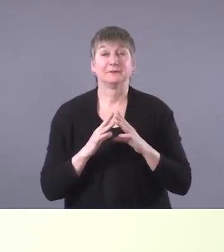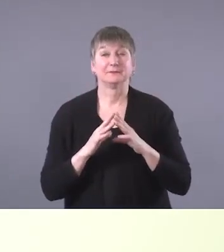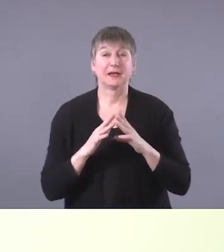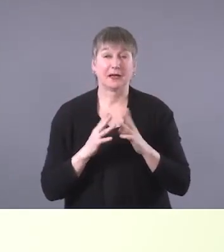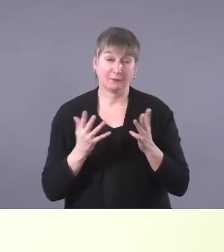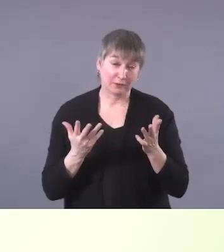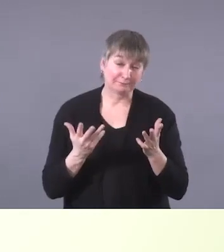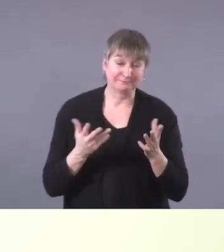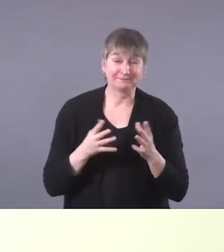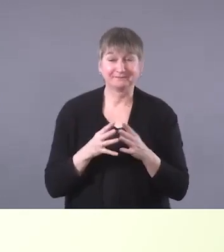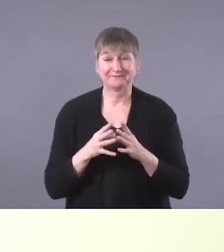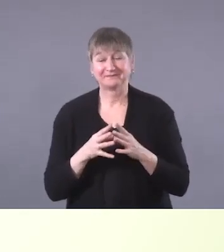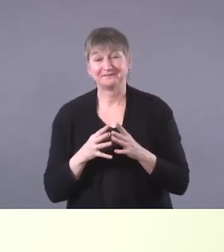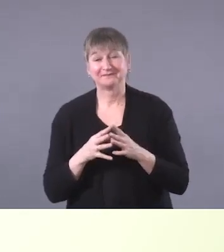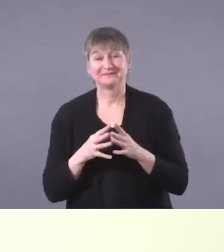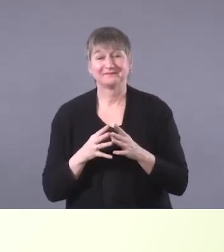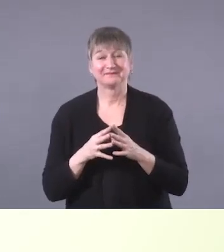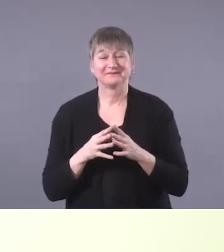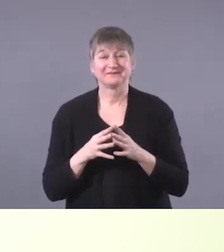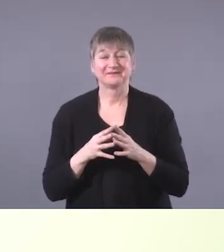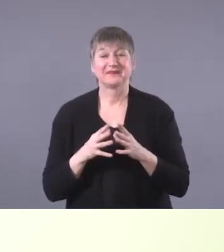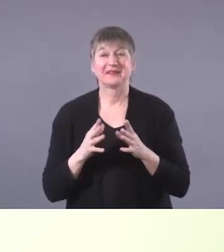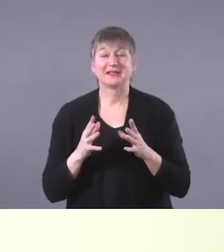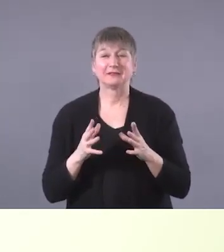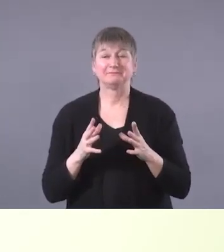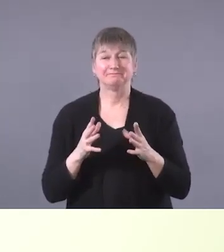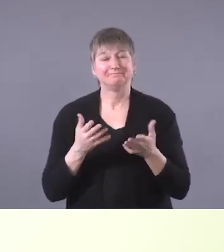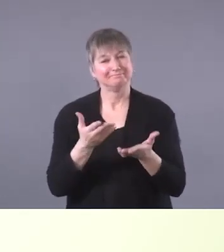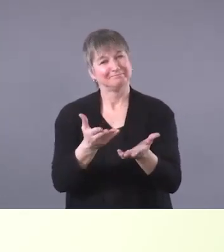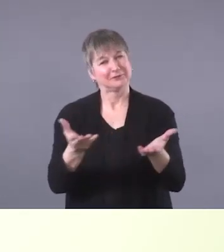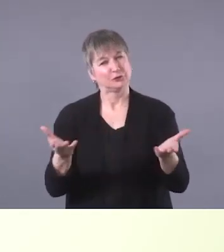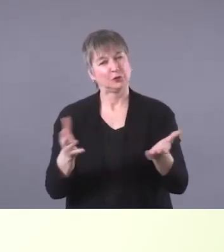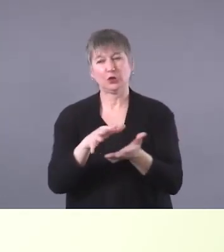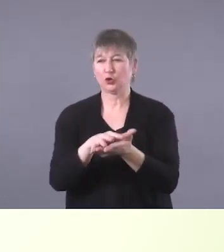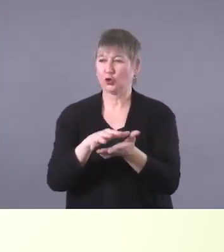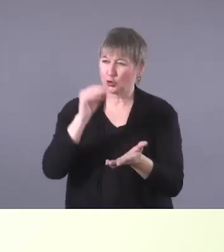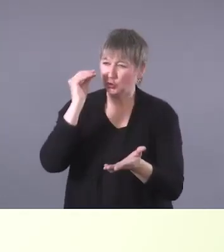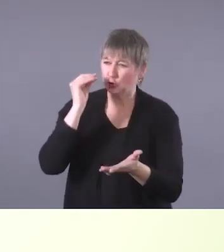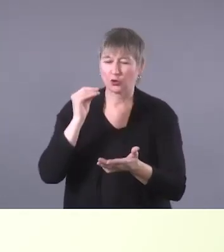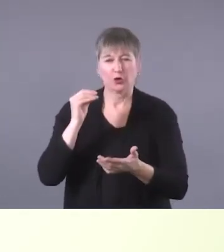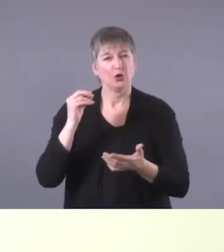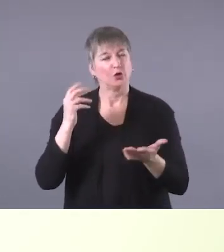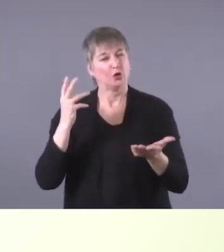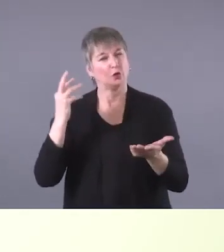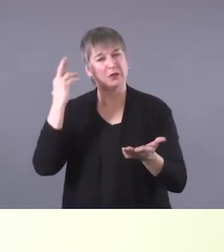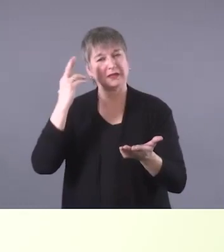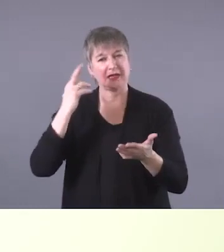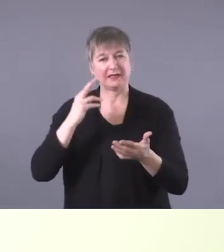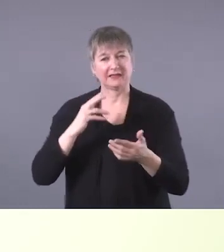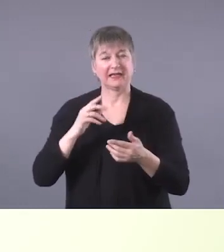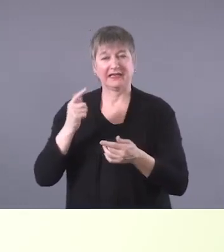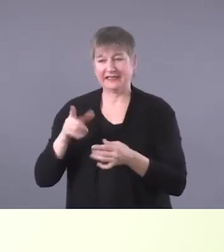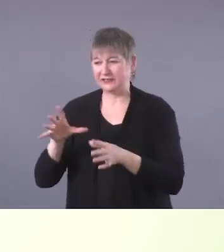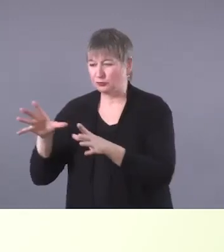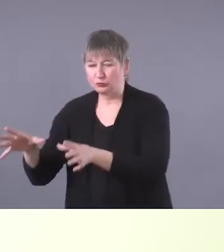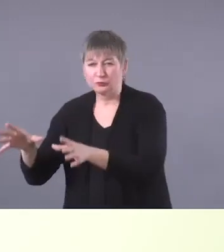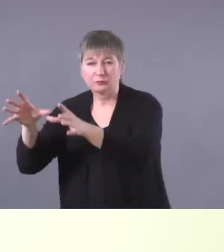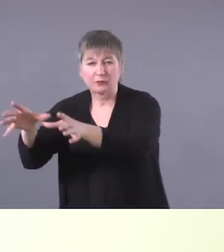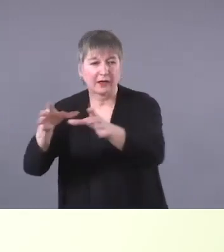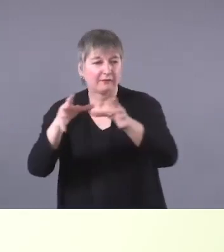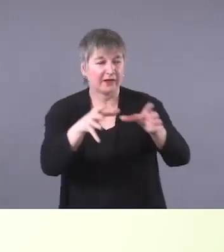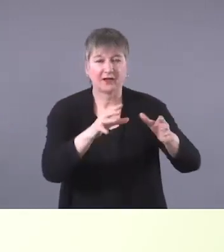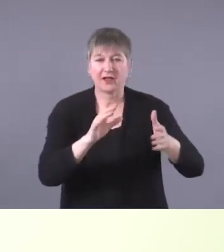to remember that and to realize or, or learn and understand that every First Nation has strong and rich